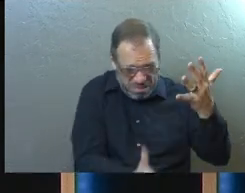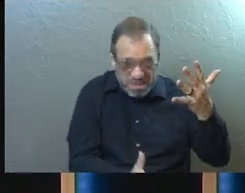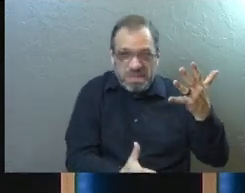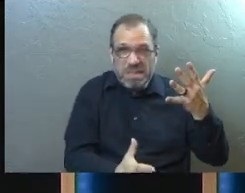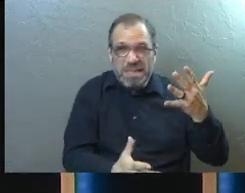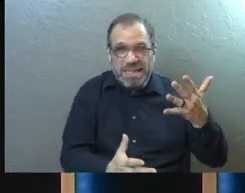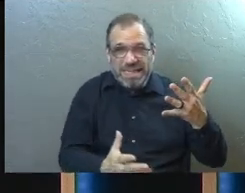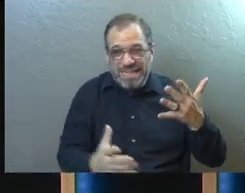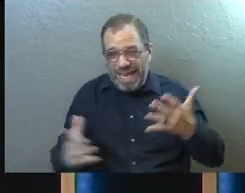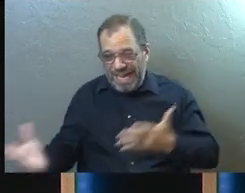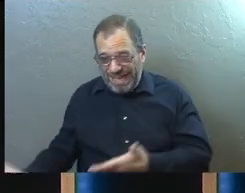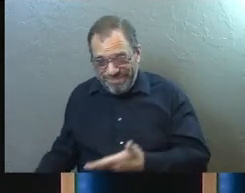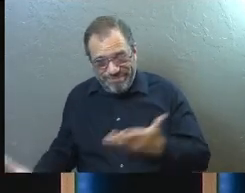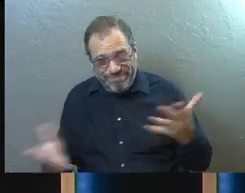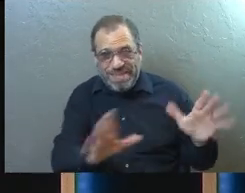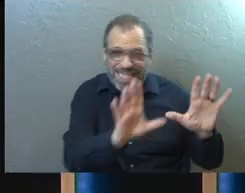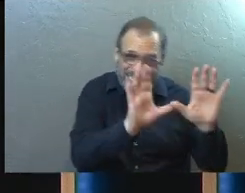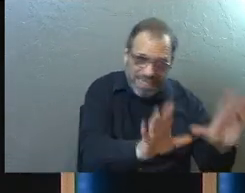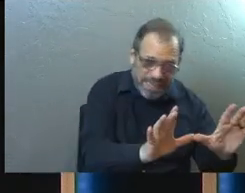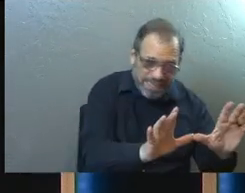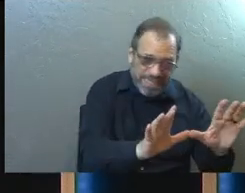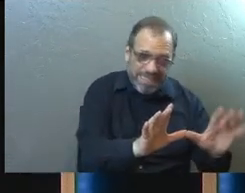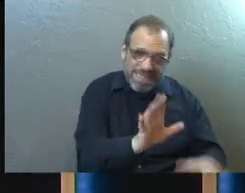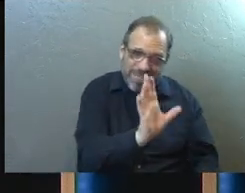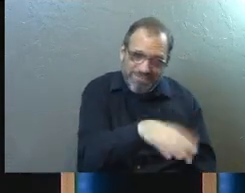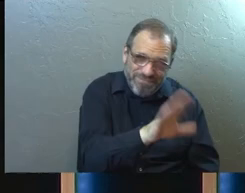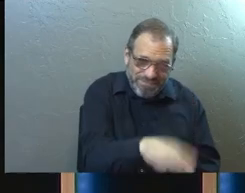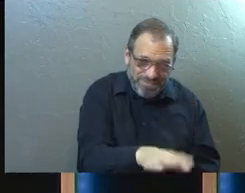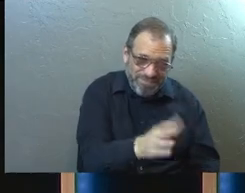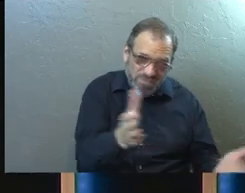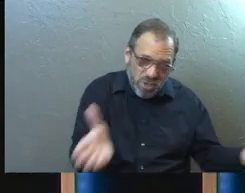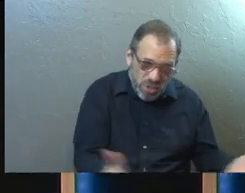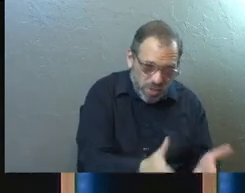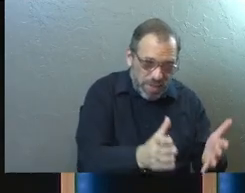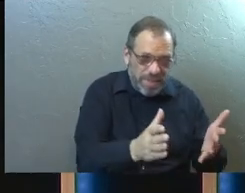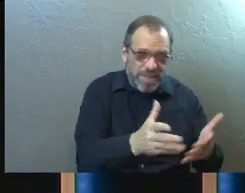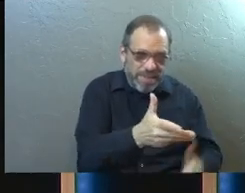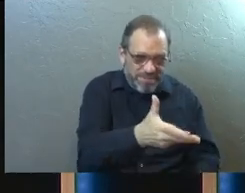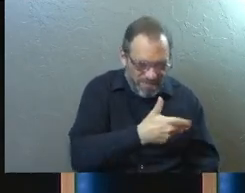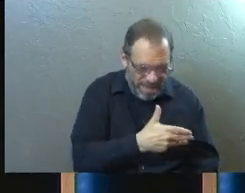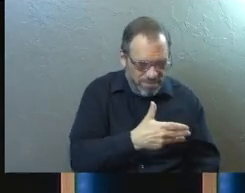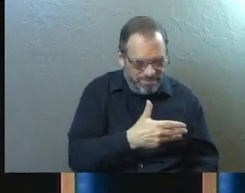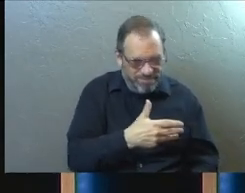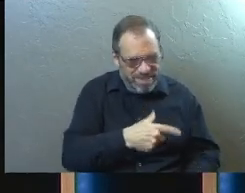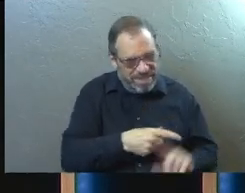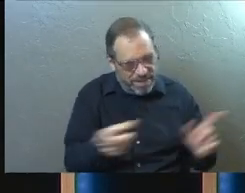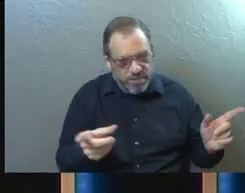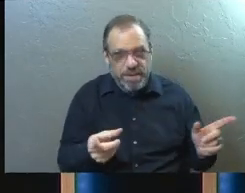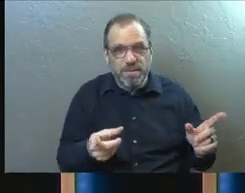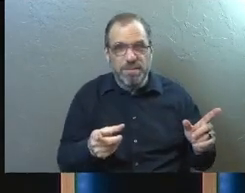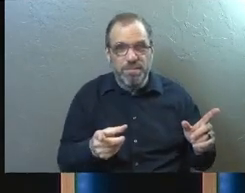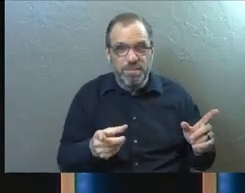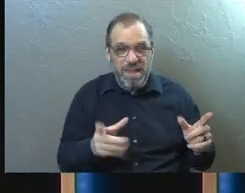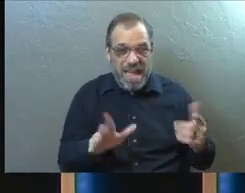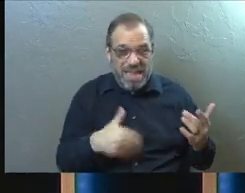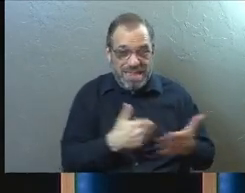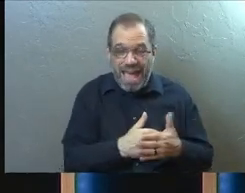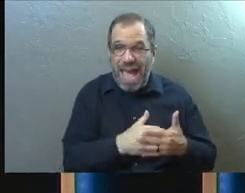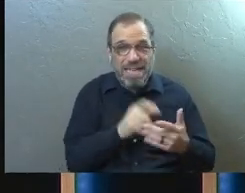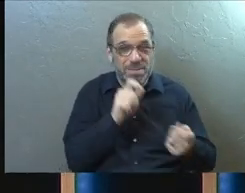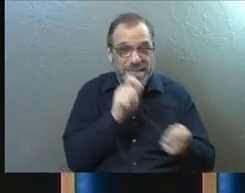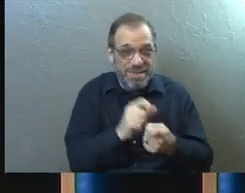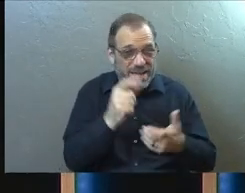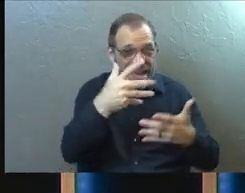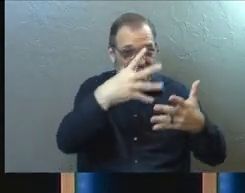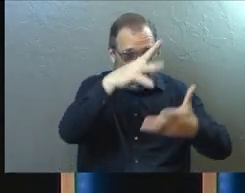And he's got to come and bring some restraint to it. And he's got to come and actually encourage them to and invite them into something else. And I think all of that boils down